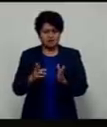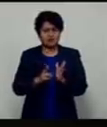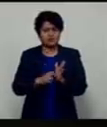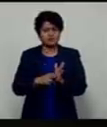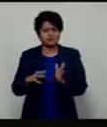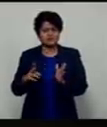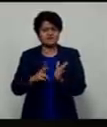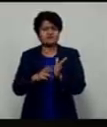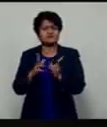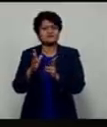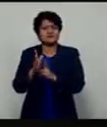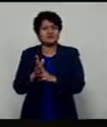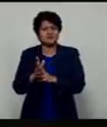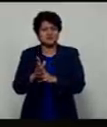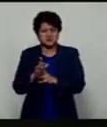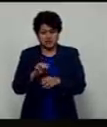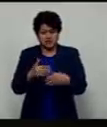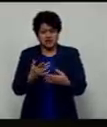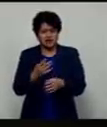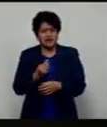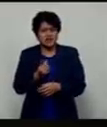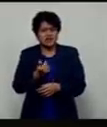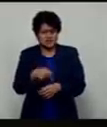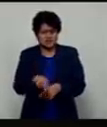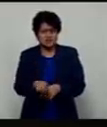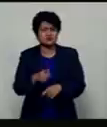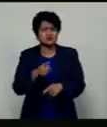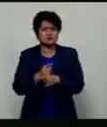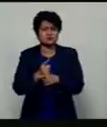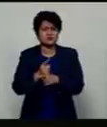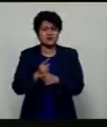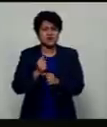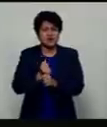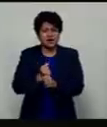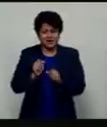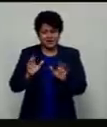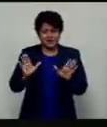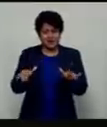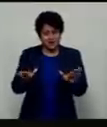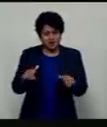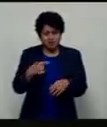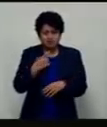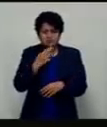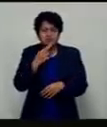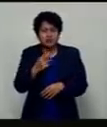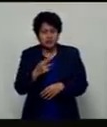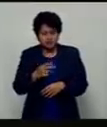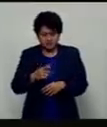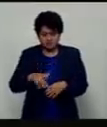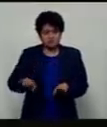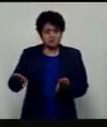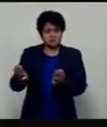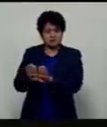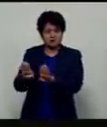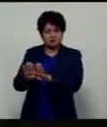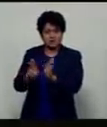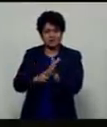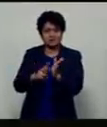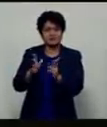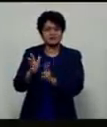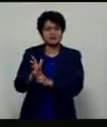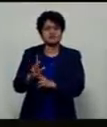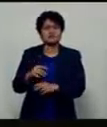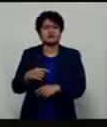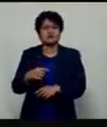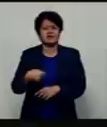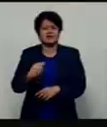vividly remember earlier this week, villagers on the island of Ngao were told by health officials to lock down their village boundaries for the next